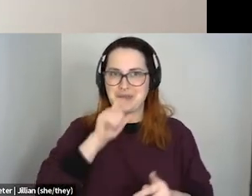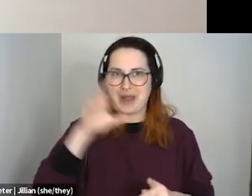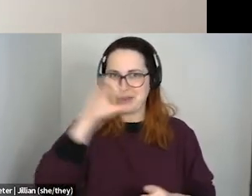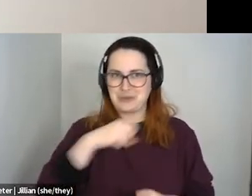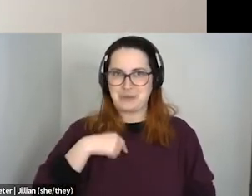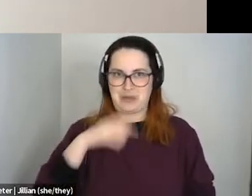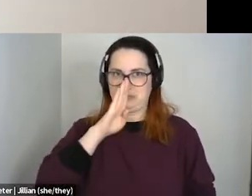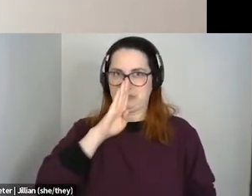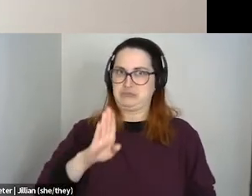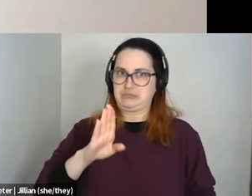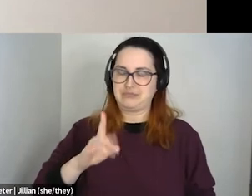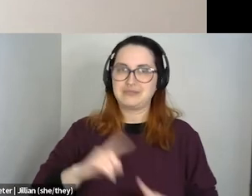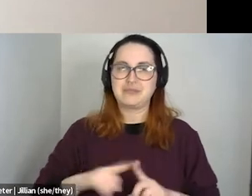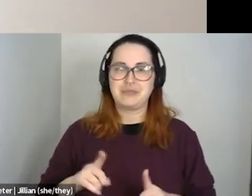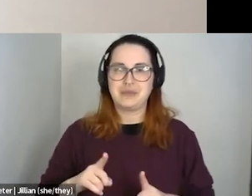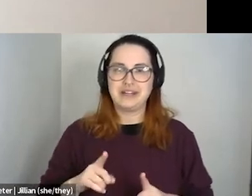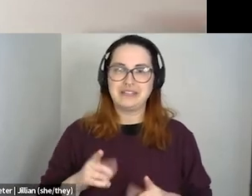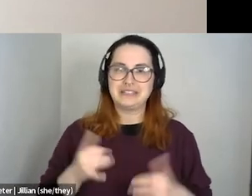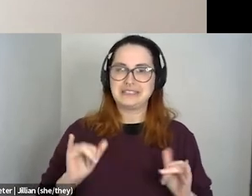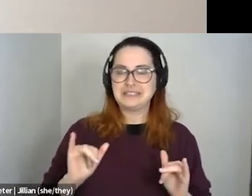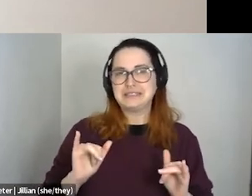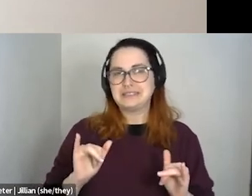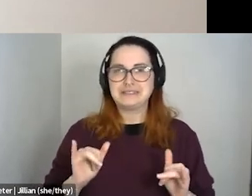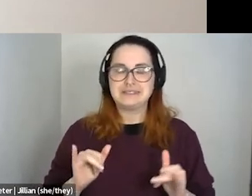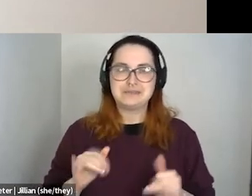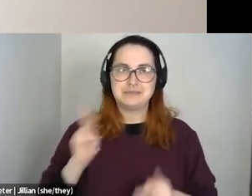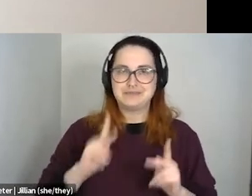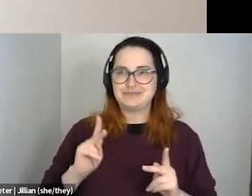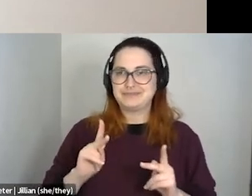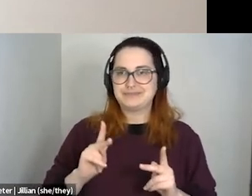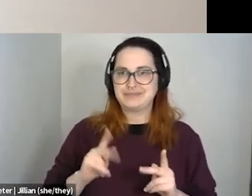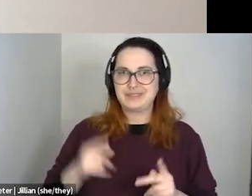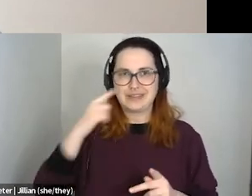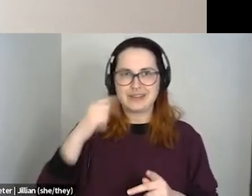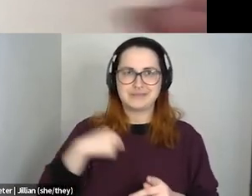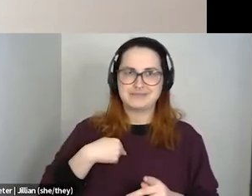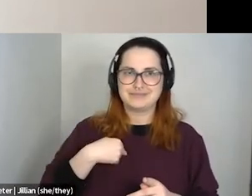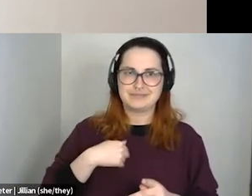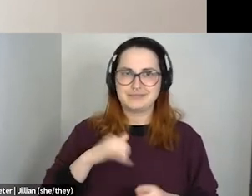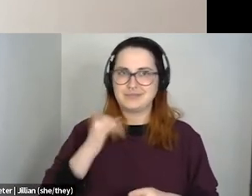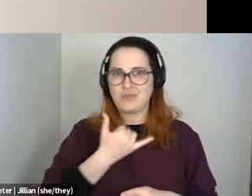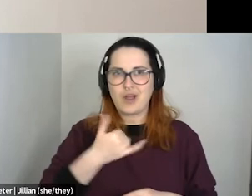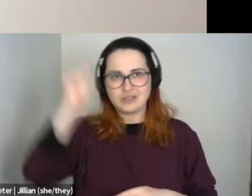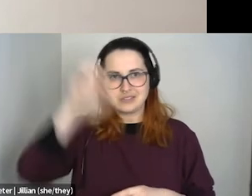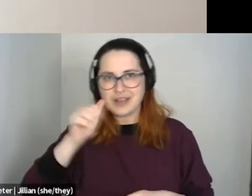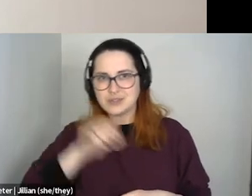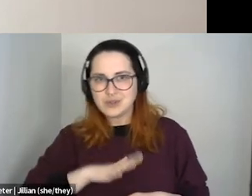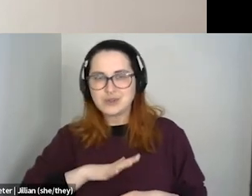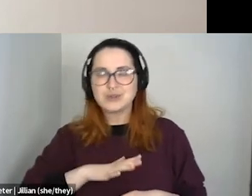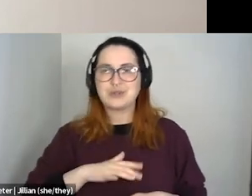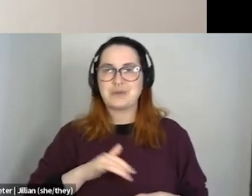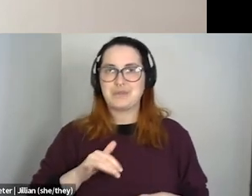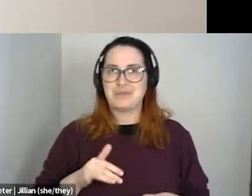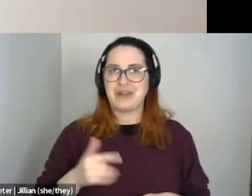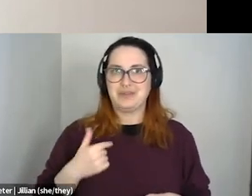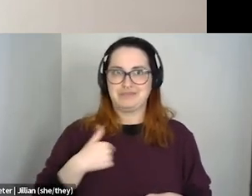Um, but I certainly still get, you know, I still get misgendered and all of those things. And so really it's because I have this kind of big coat on to protect